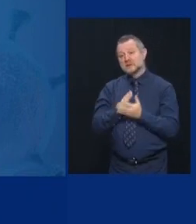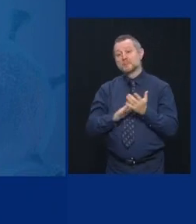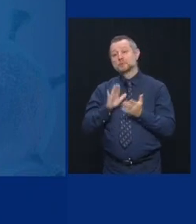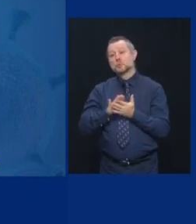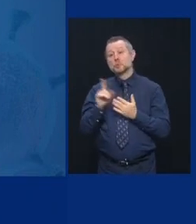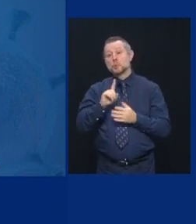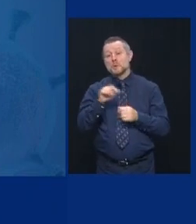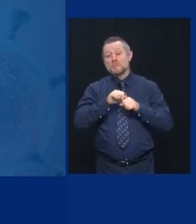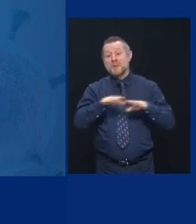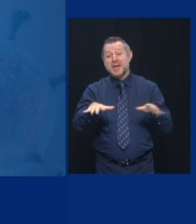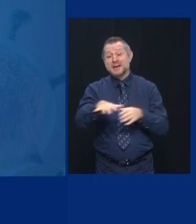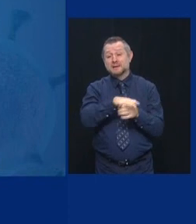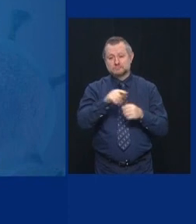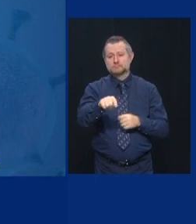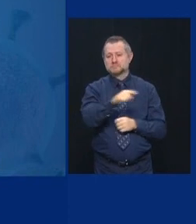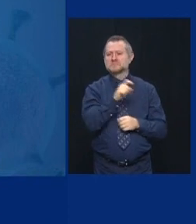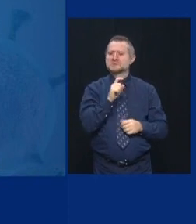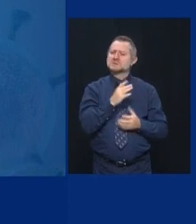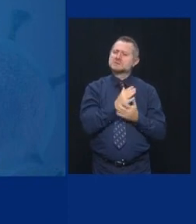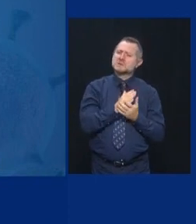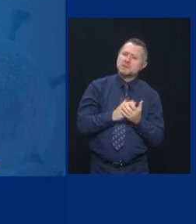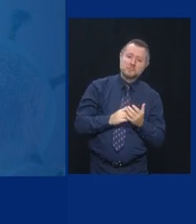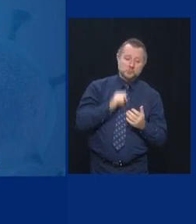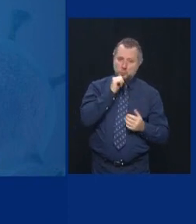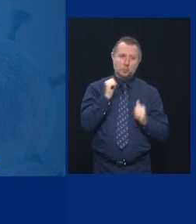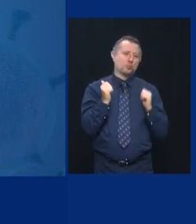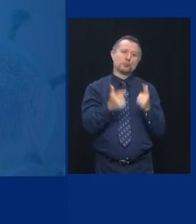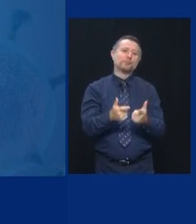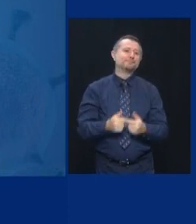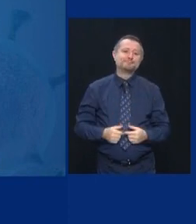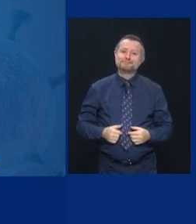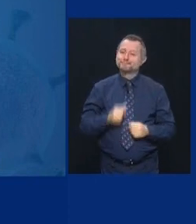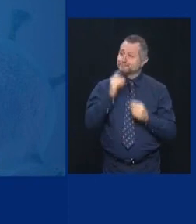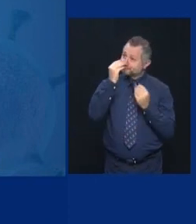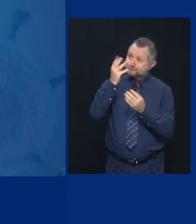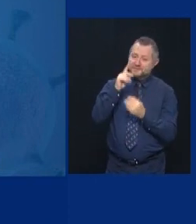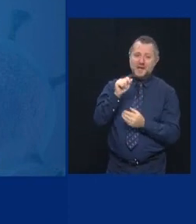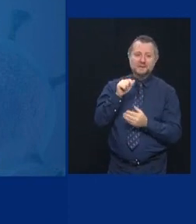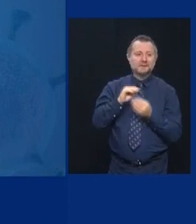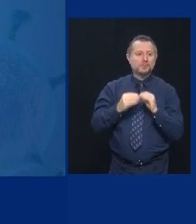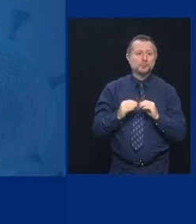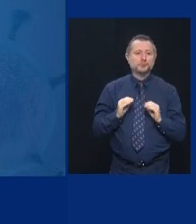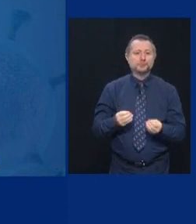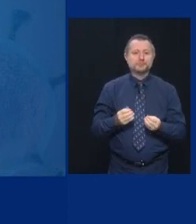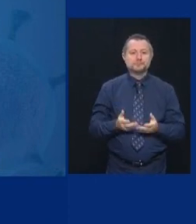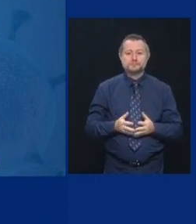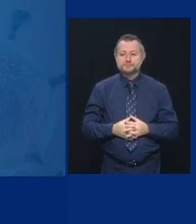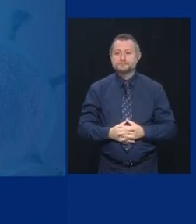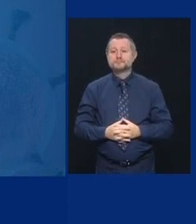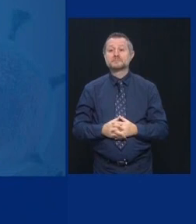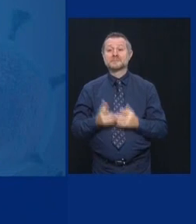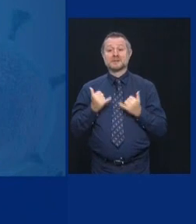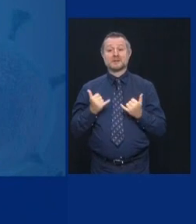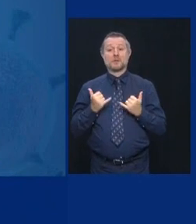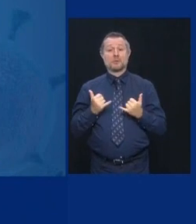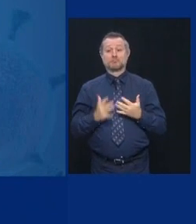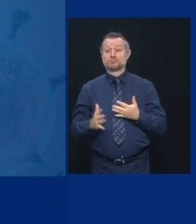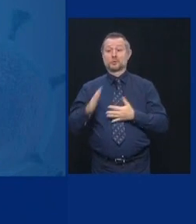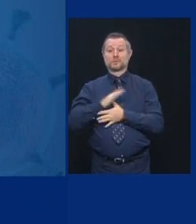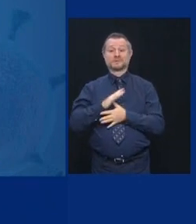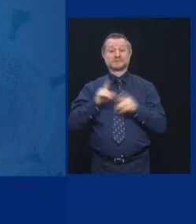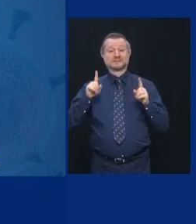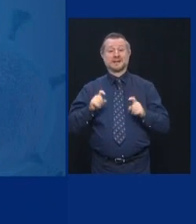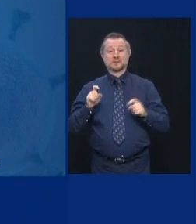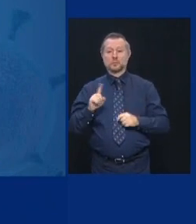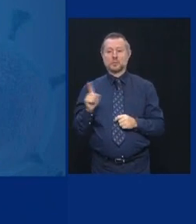but not all the schools. And these are the hotspot clusters, right? So if you have to prioritize testing, you want to go to these